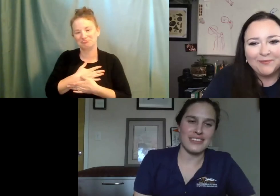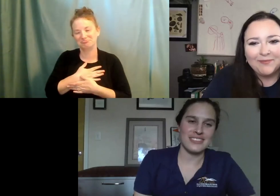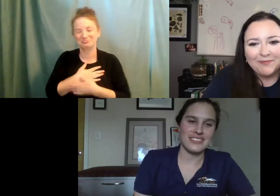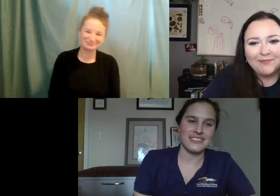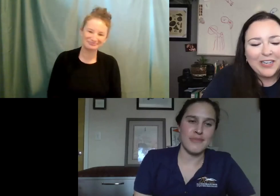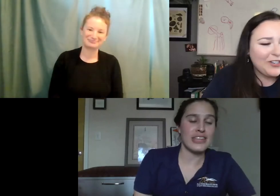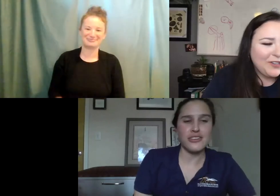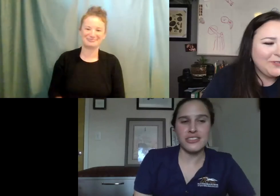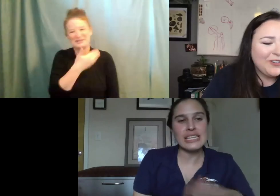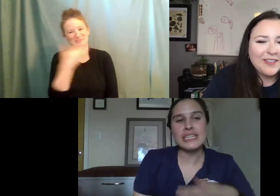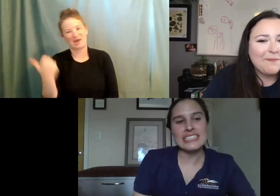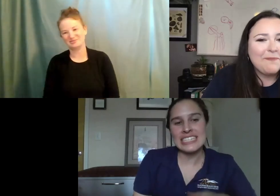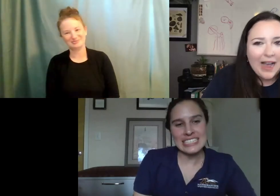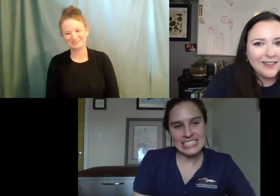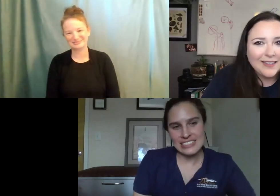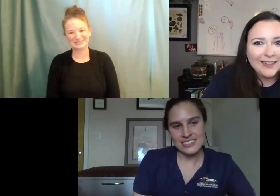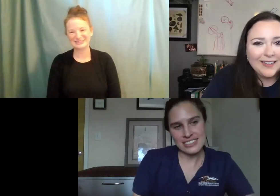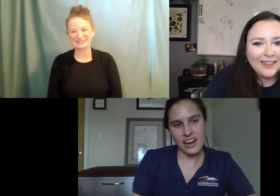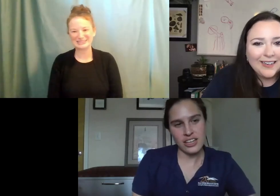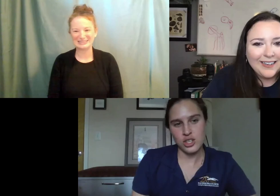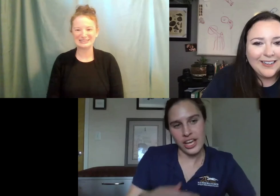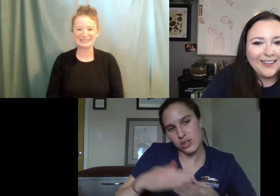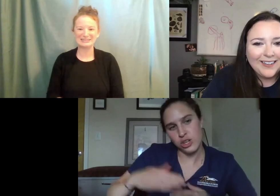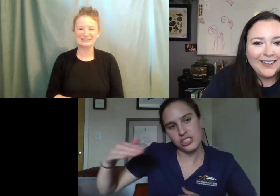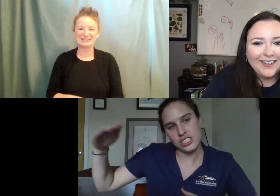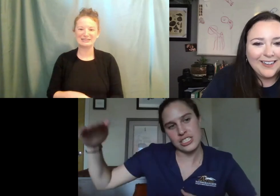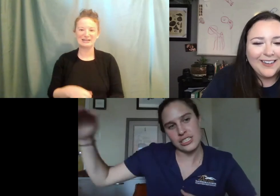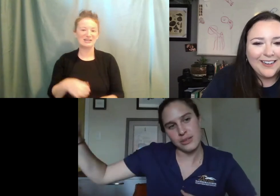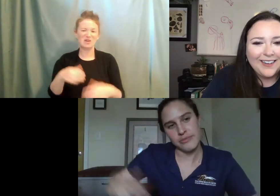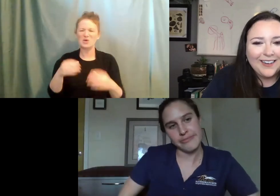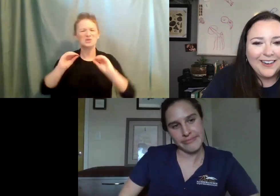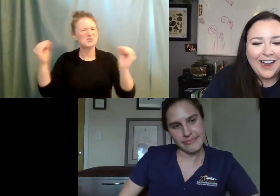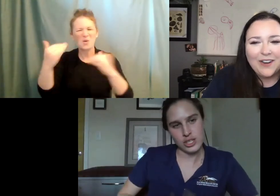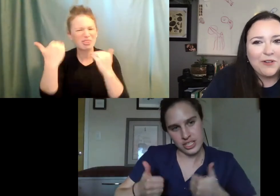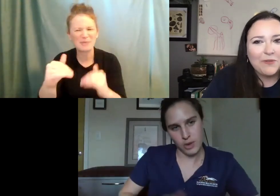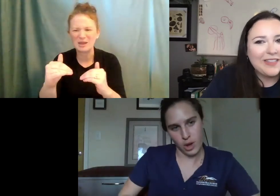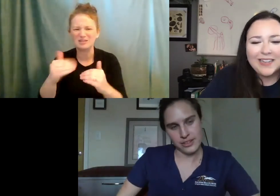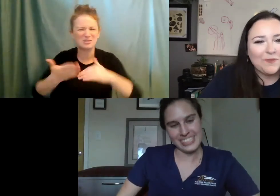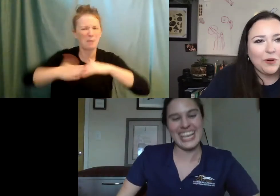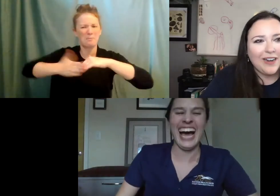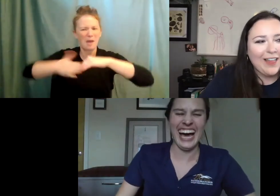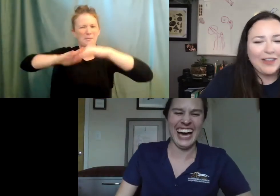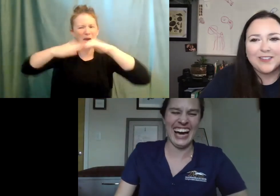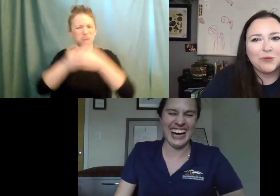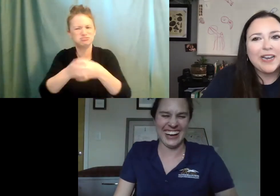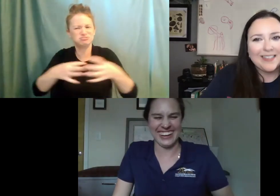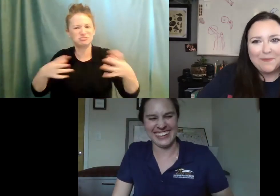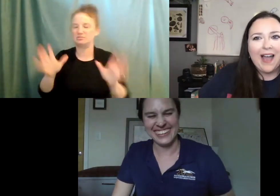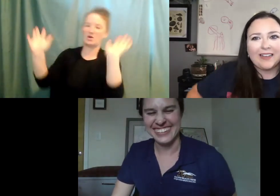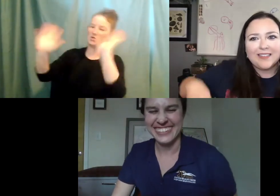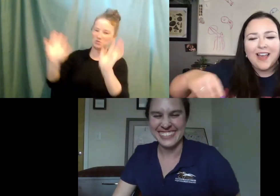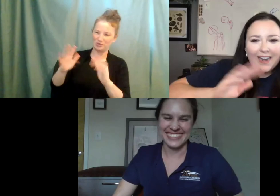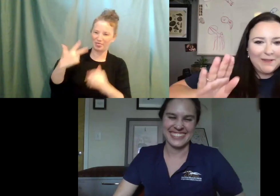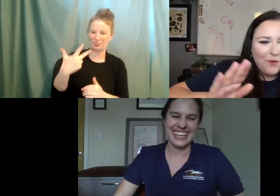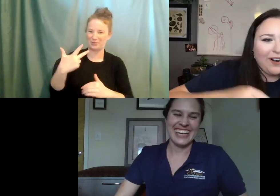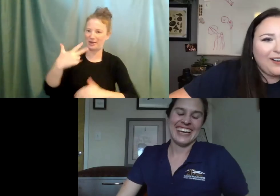those are the best. I mean, there, the limit doesn't exist, Sarah. So like you could just keep, I know, no, it's, we're at three is the